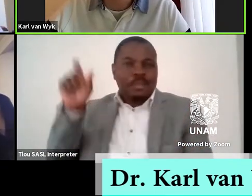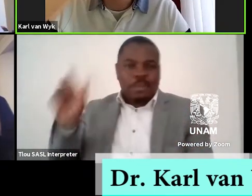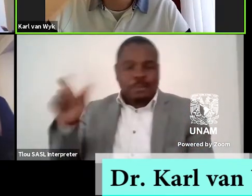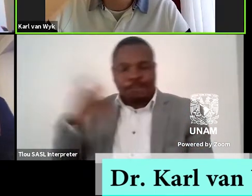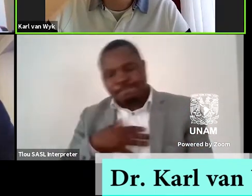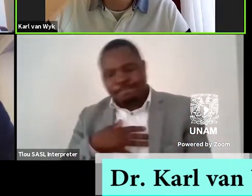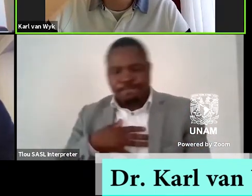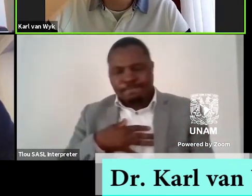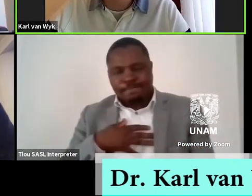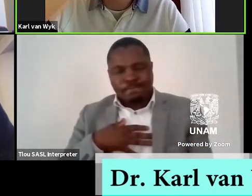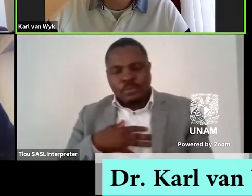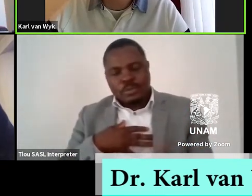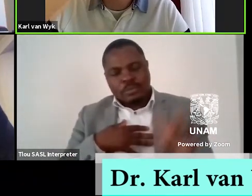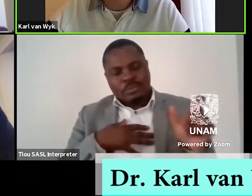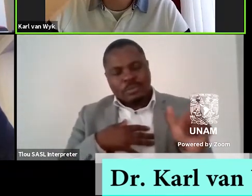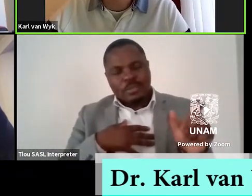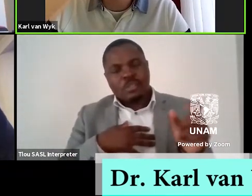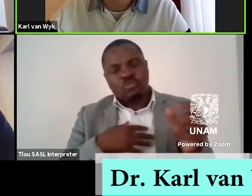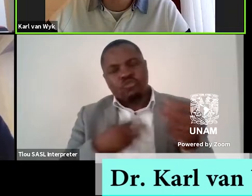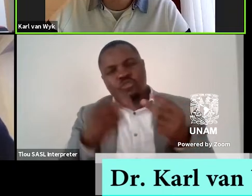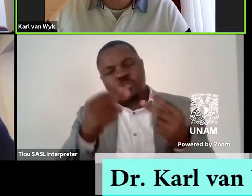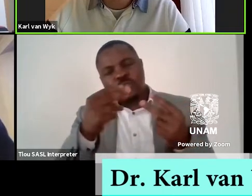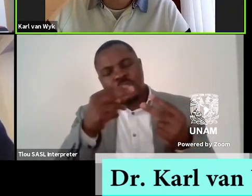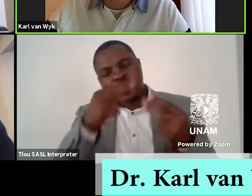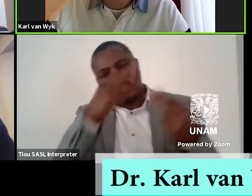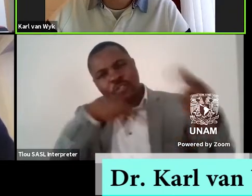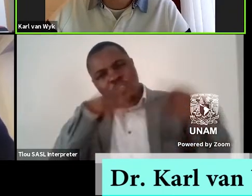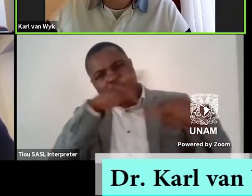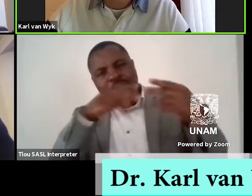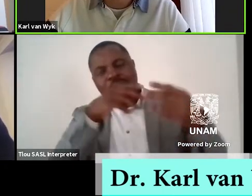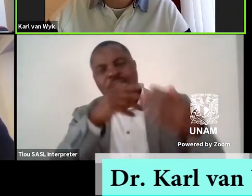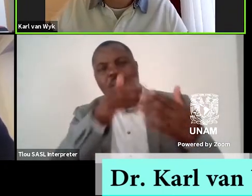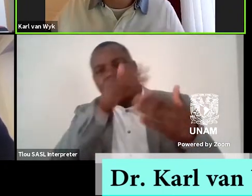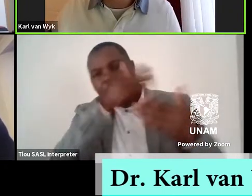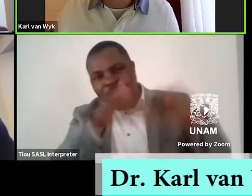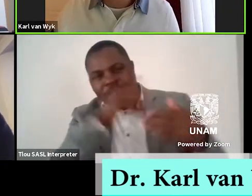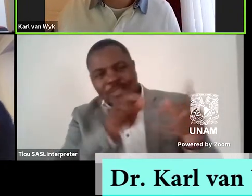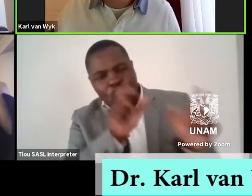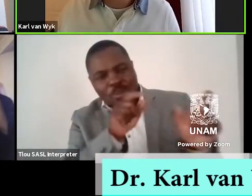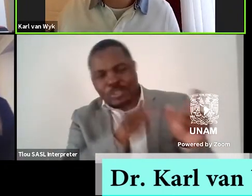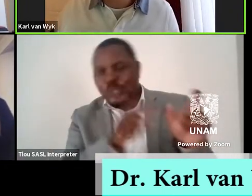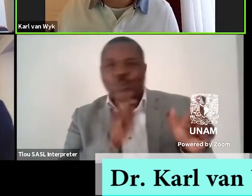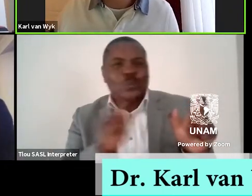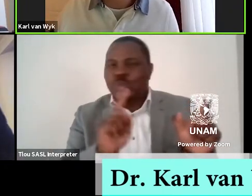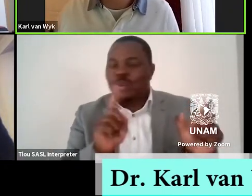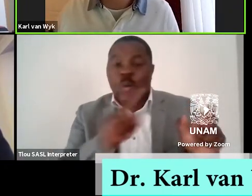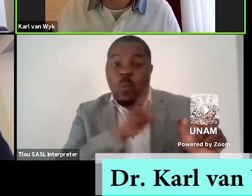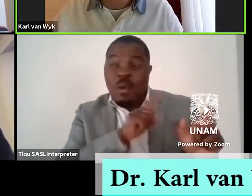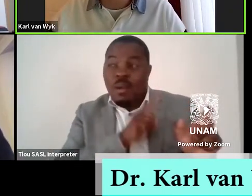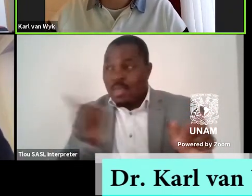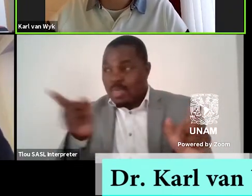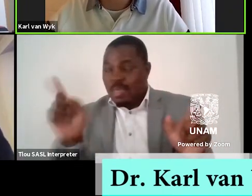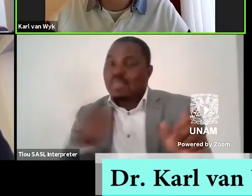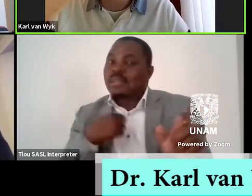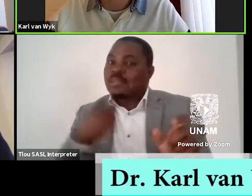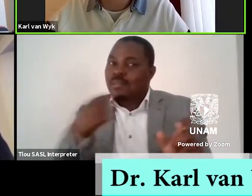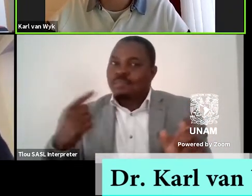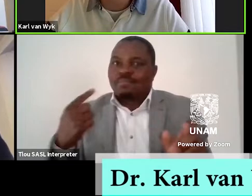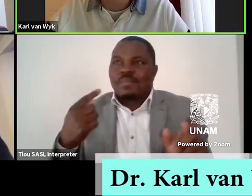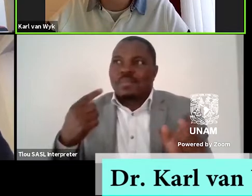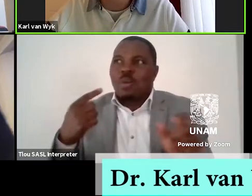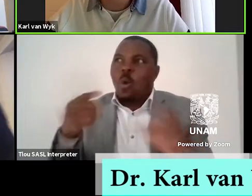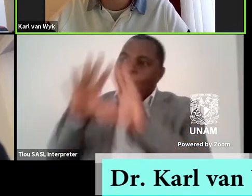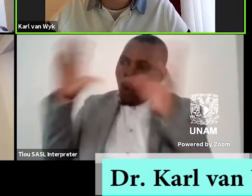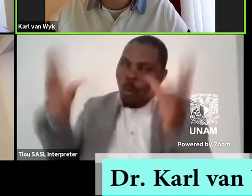use the term revisionist historian or revisionist history. The argument being that all history really is revisionist history.